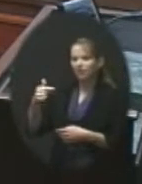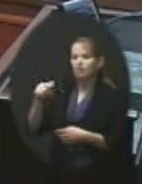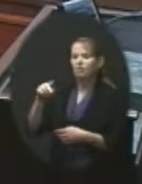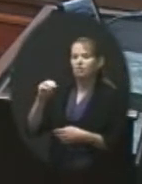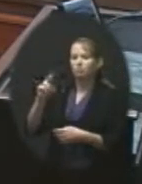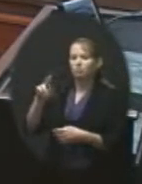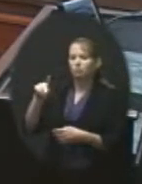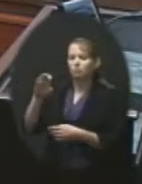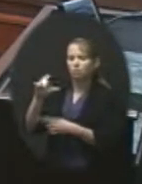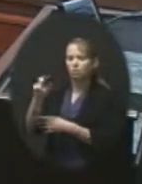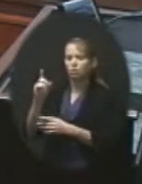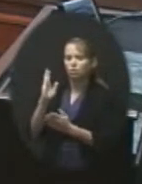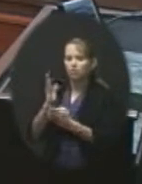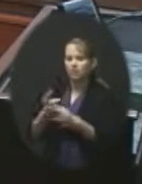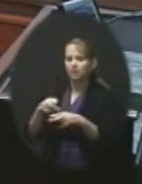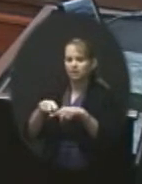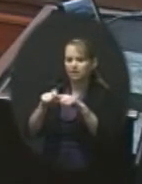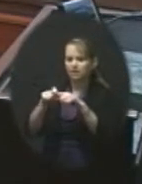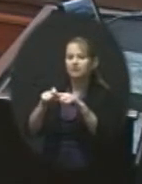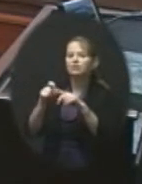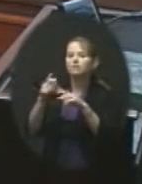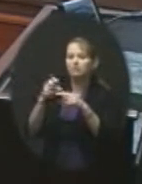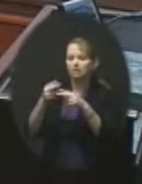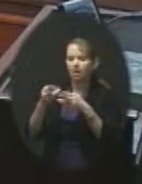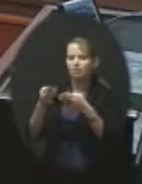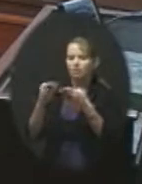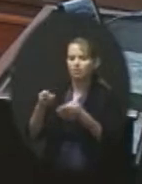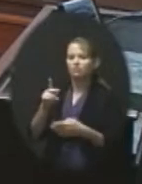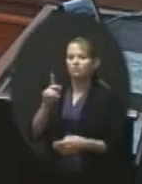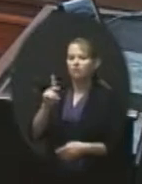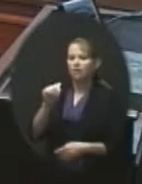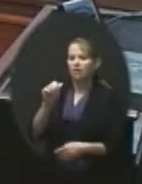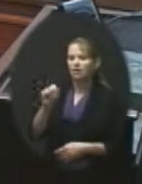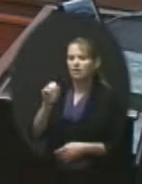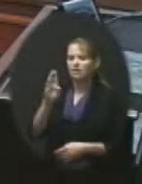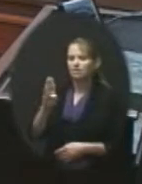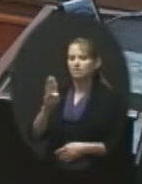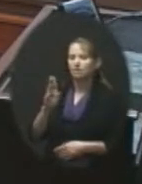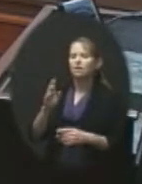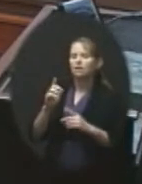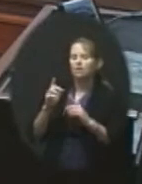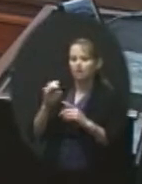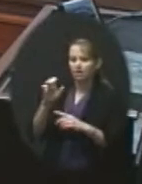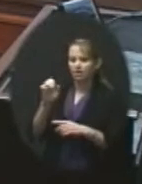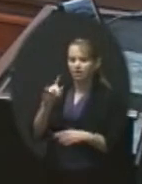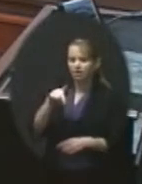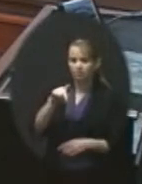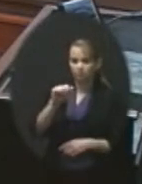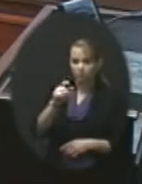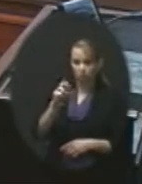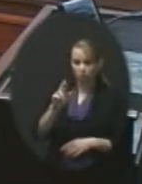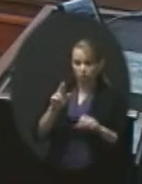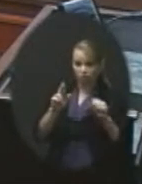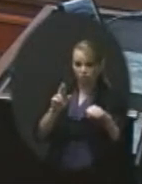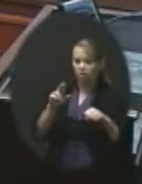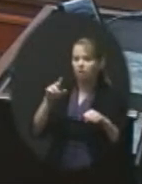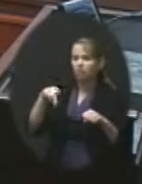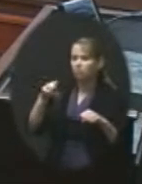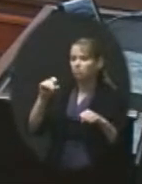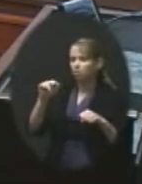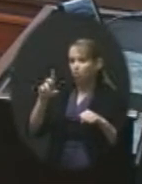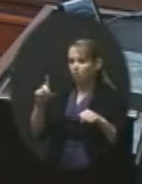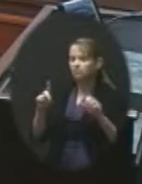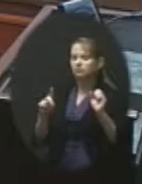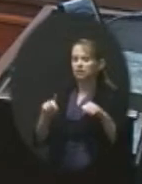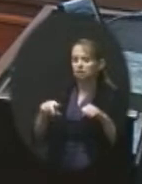nominations for the KASB Delegate Assembly Appointment. Ms. Ibs. Mr. Parker. Yes. Mr. Polin. Yes. Mr. Scheer. Yes.